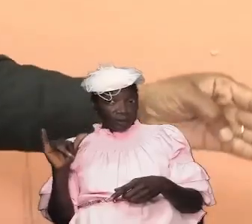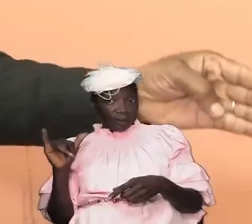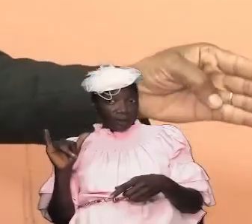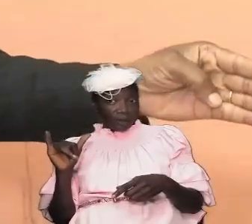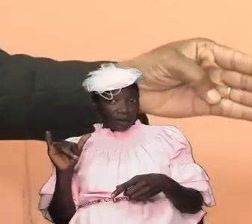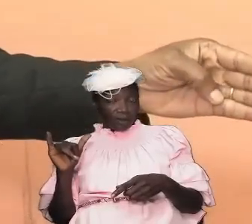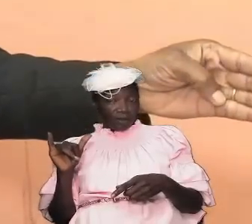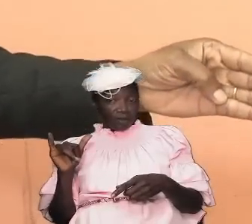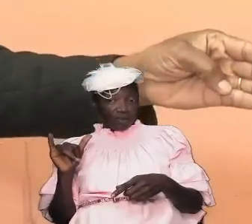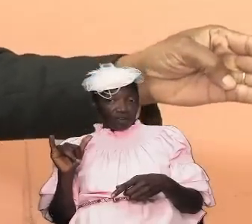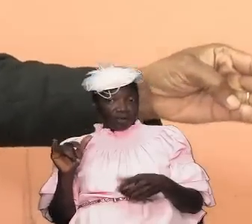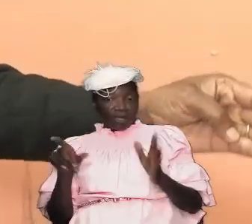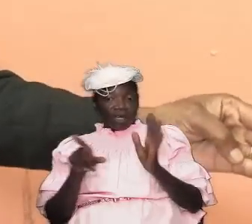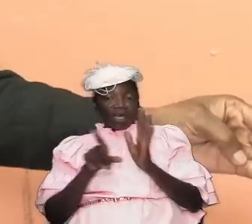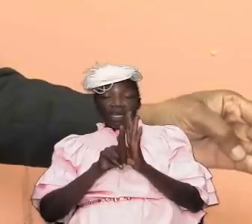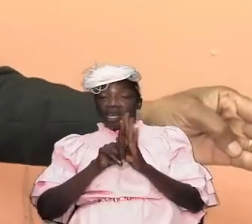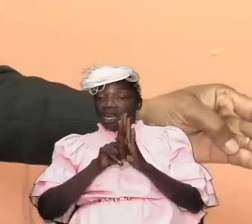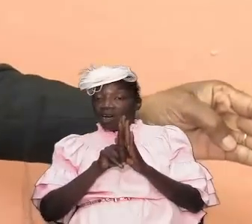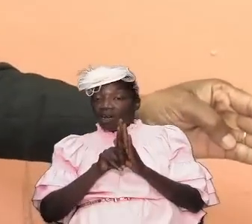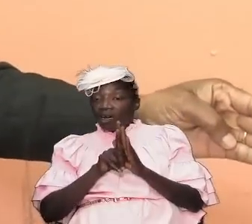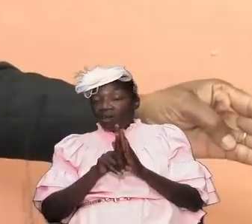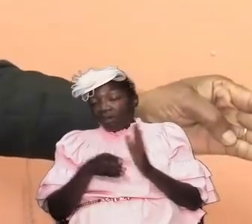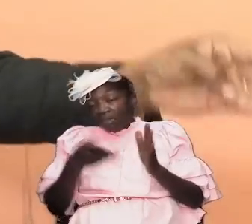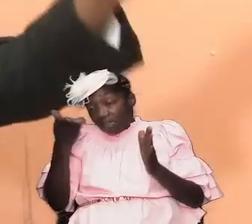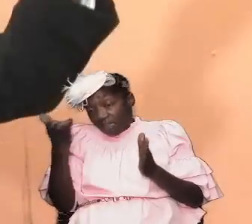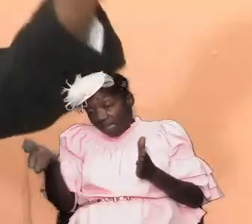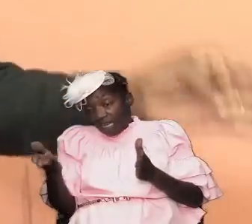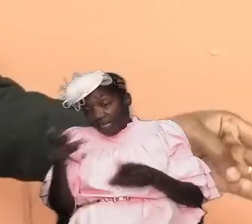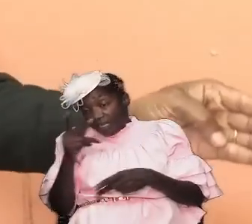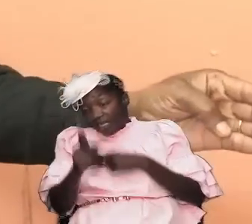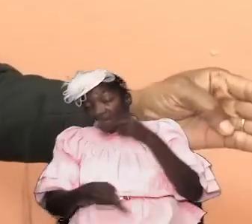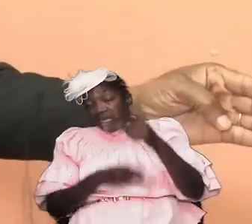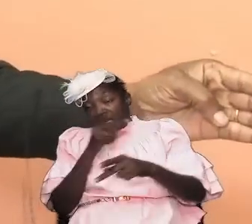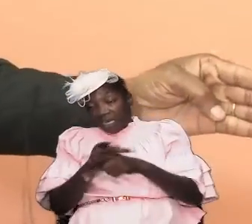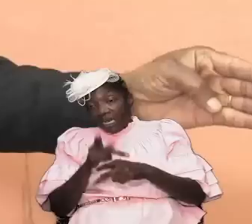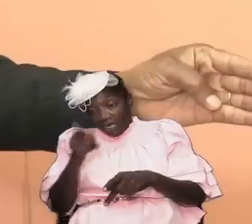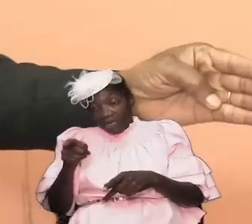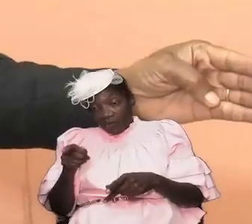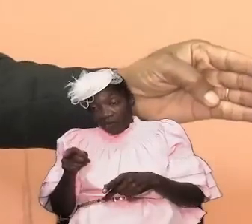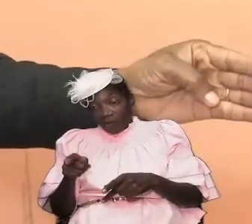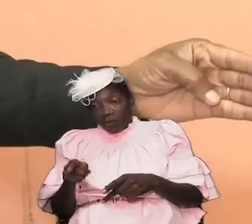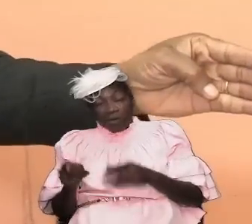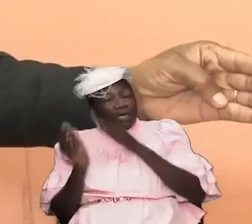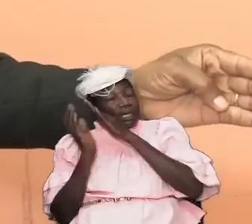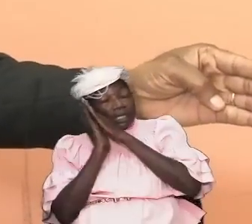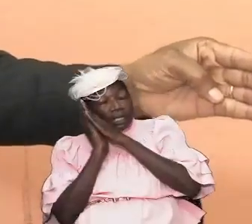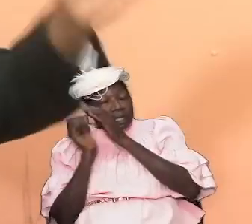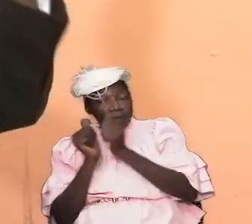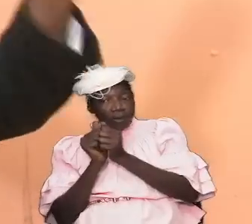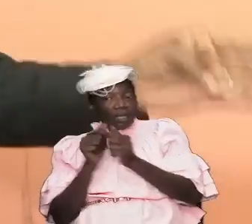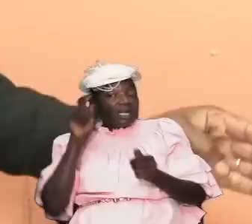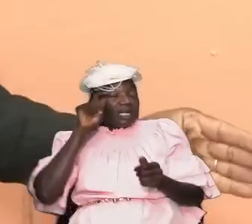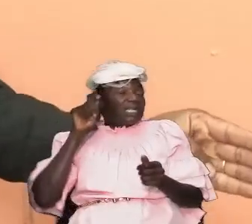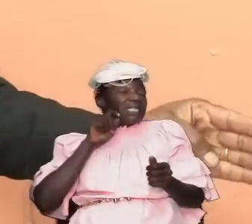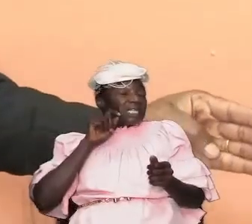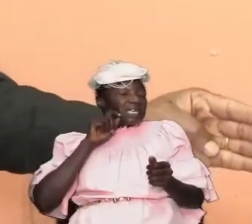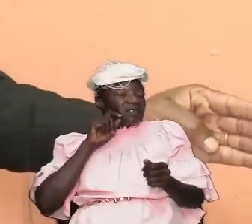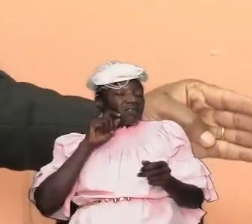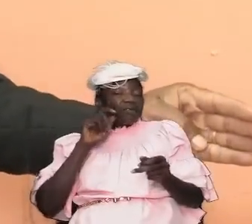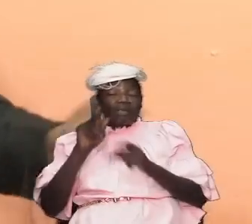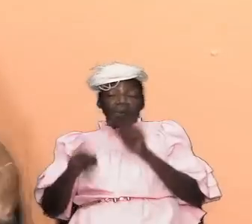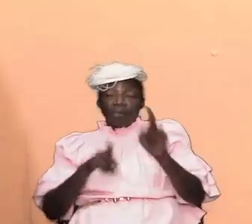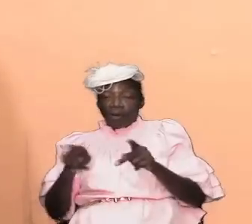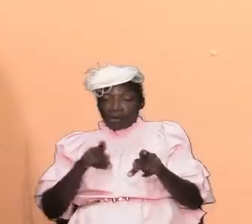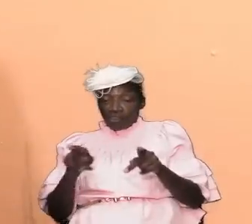tabernacle that was a type and if you lie with the person who was not your wife you committed adultery